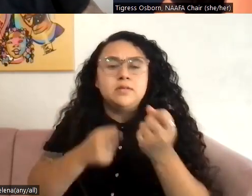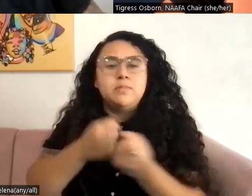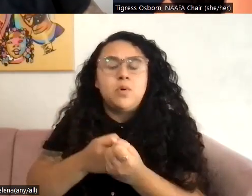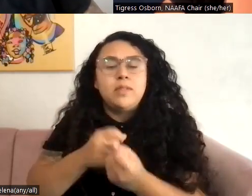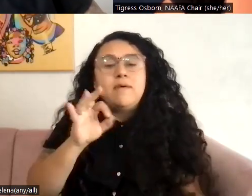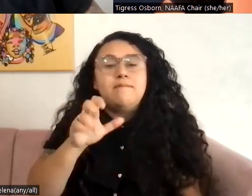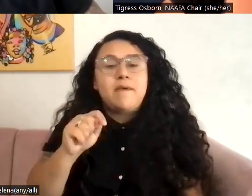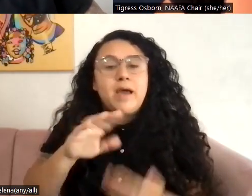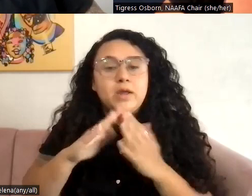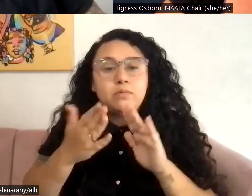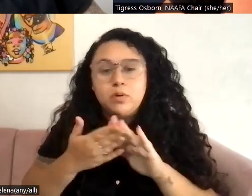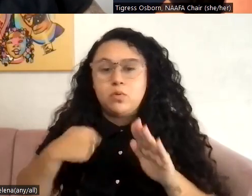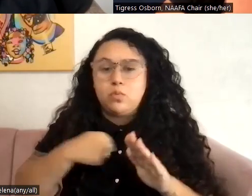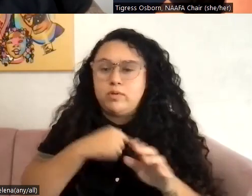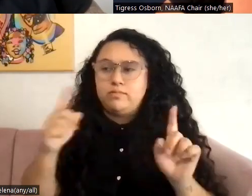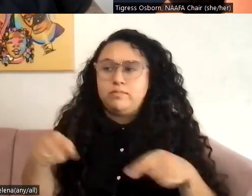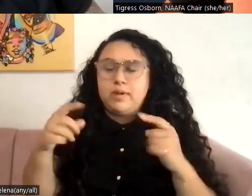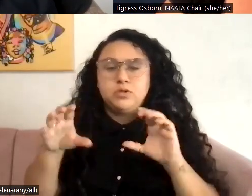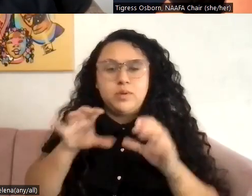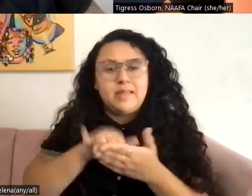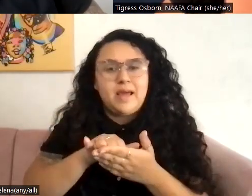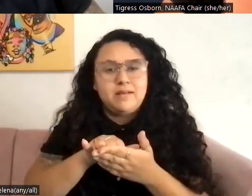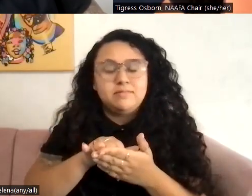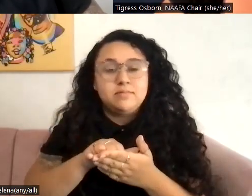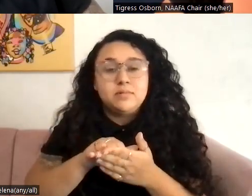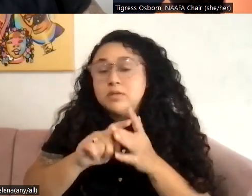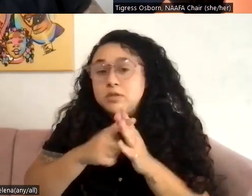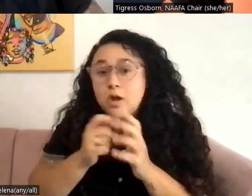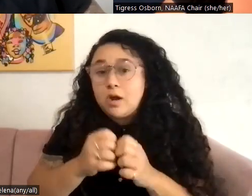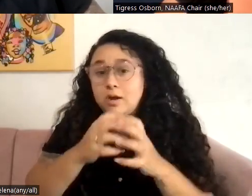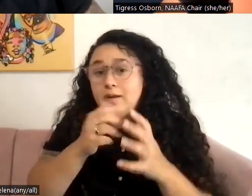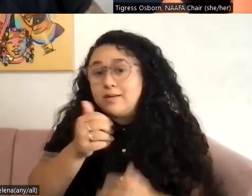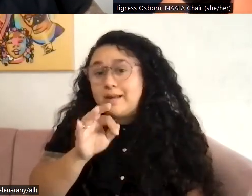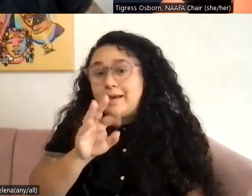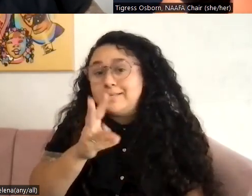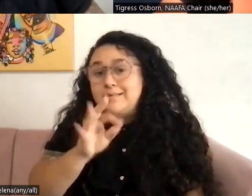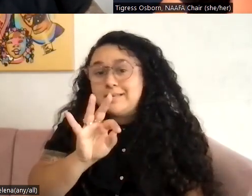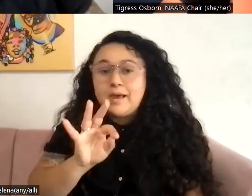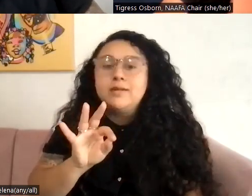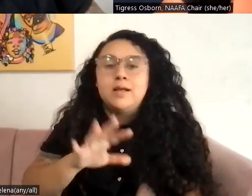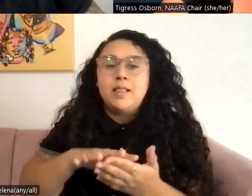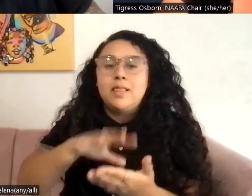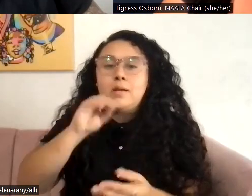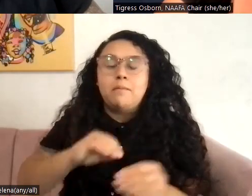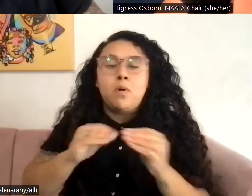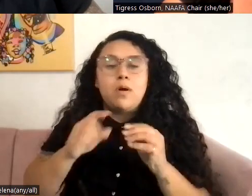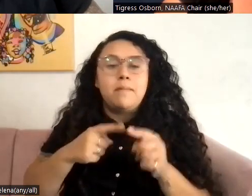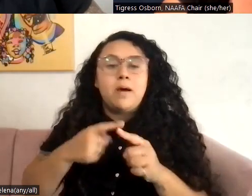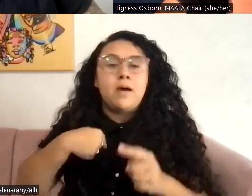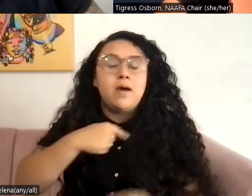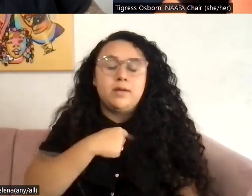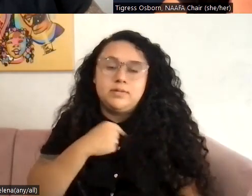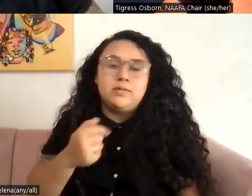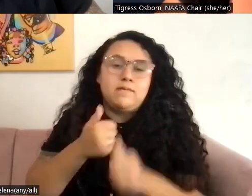We have been doing that since 1969, and to learn more about us, you can follow us on your favorite social